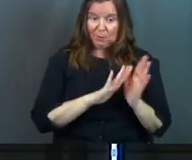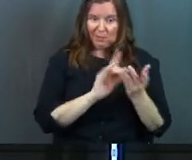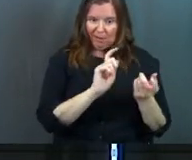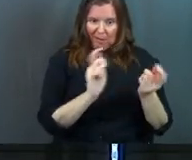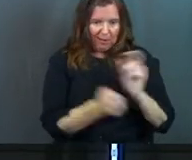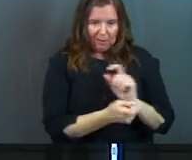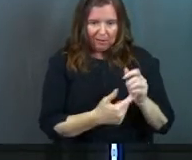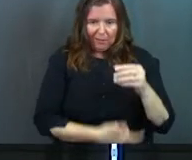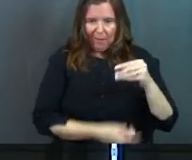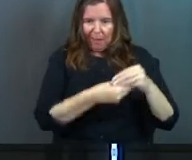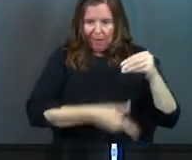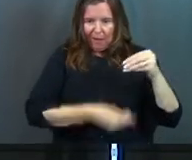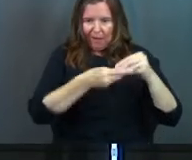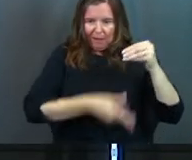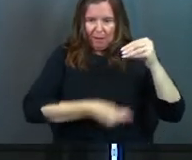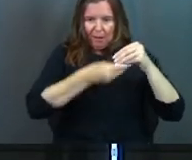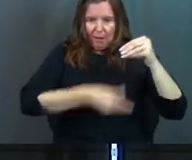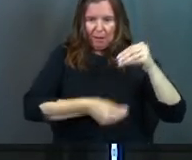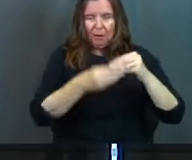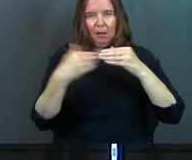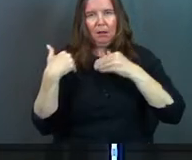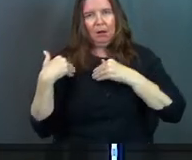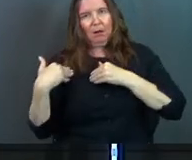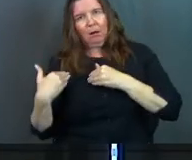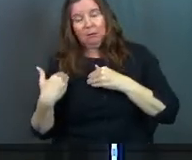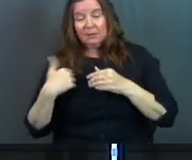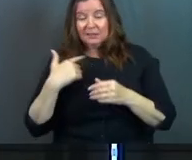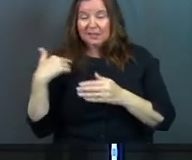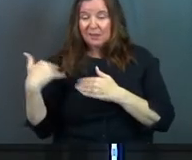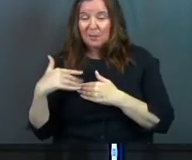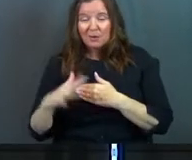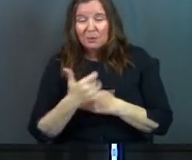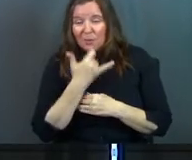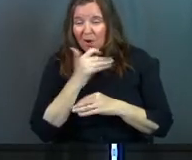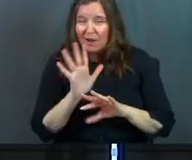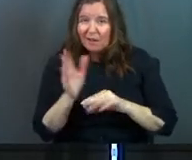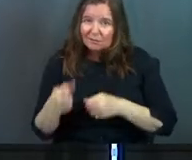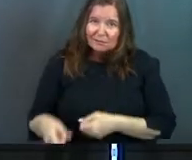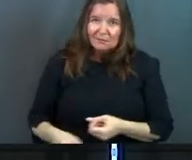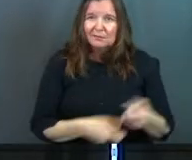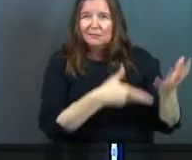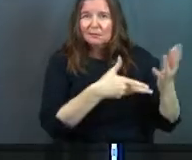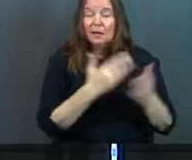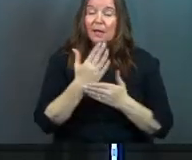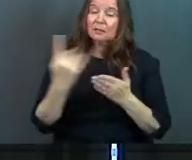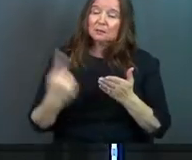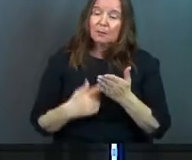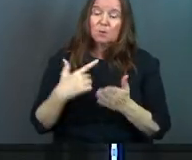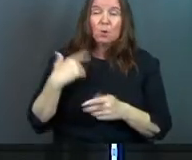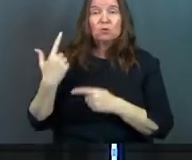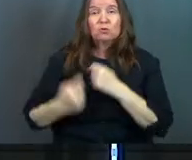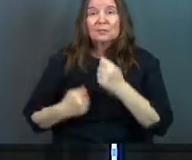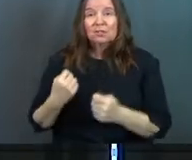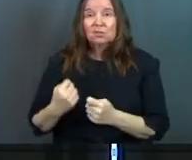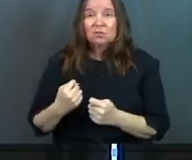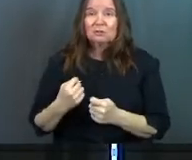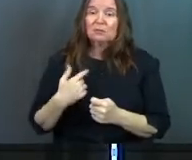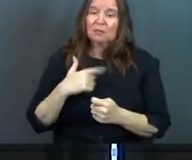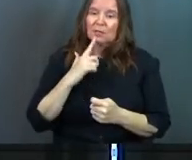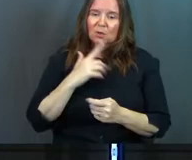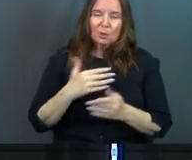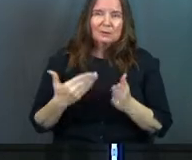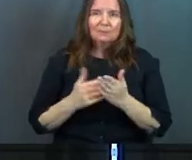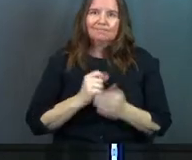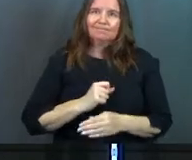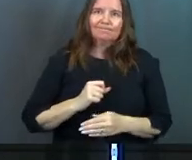word. And then they added all these burdens onto it. And he said, the burdens are wrong. And sometimes your tradition even